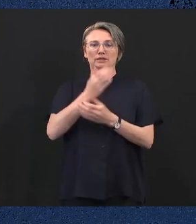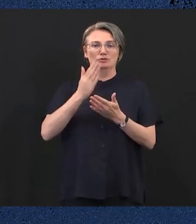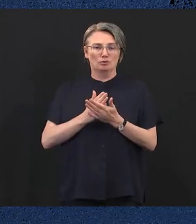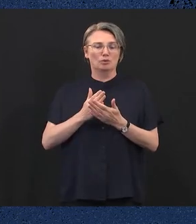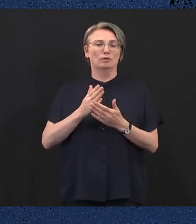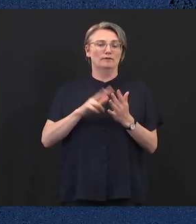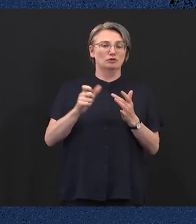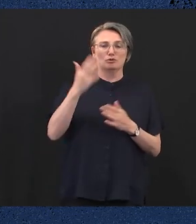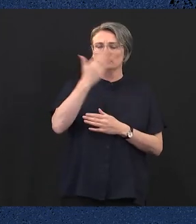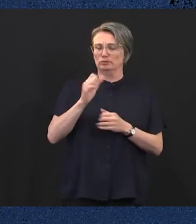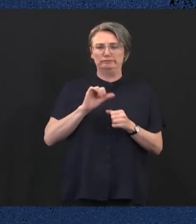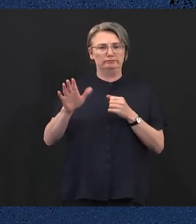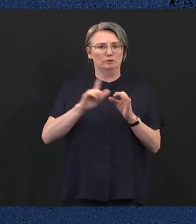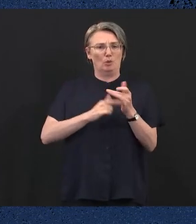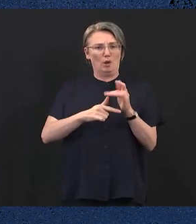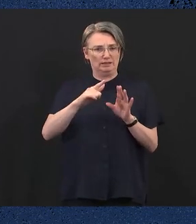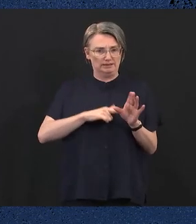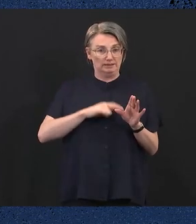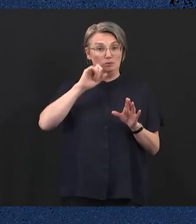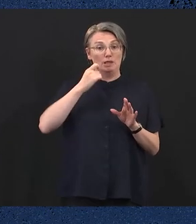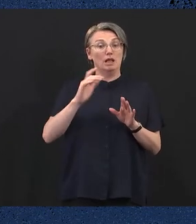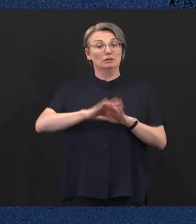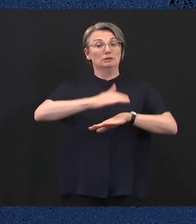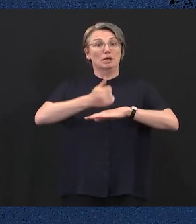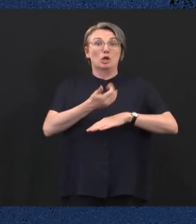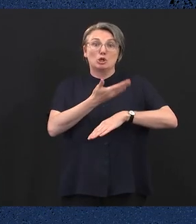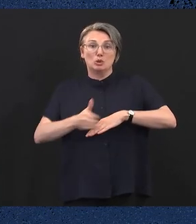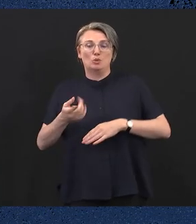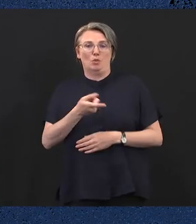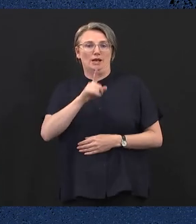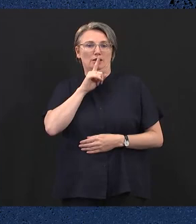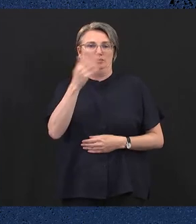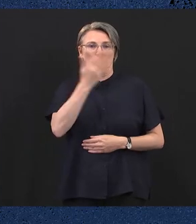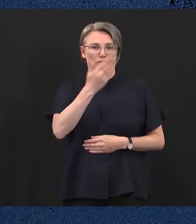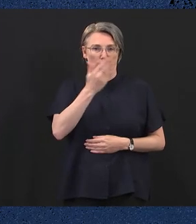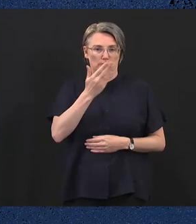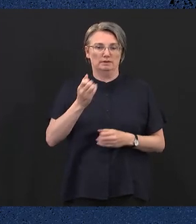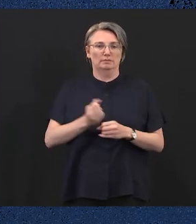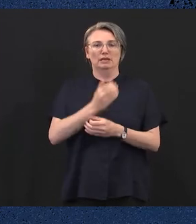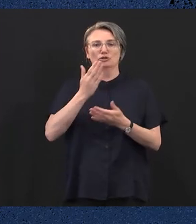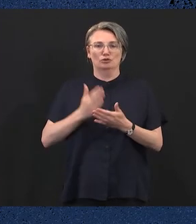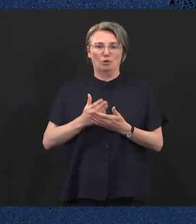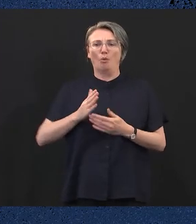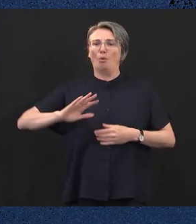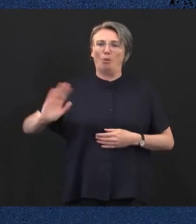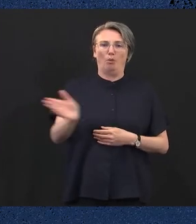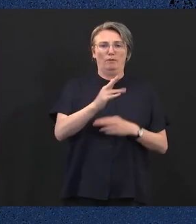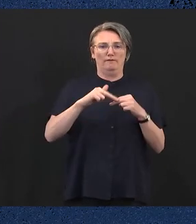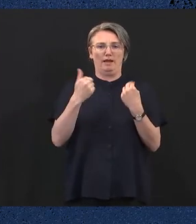and opening 100 brand new schools to ensure that all families have access to a great school in their area.